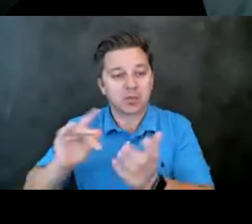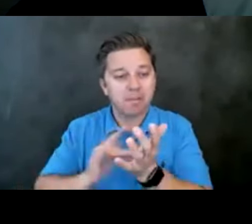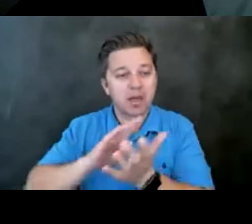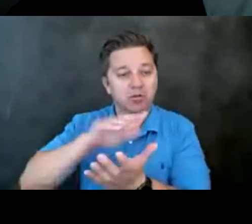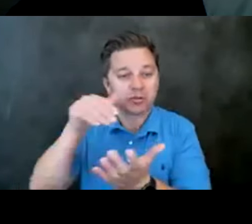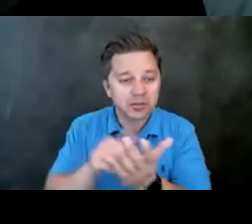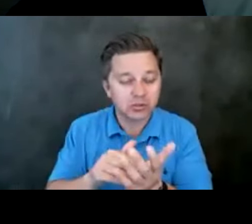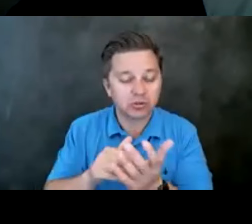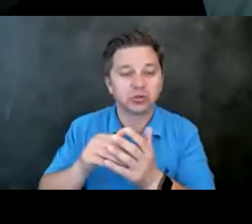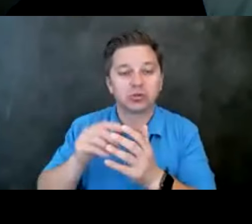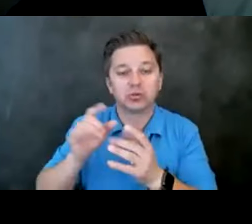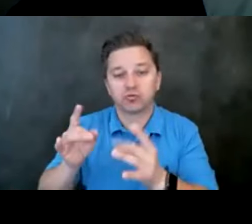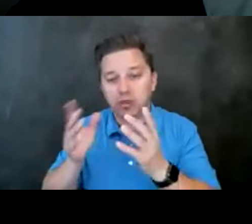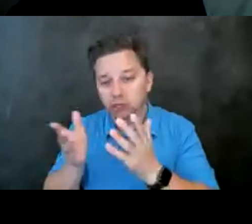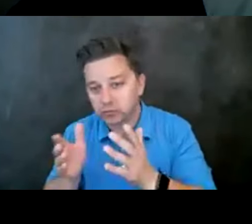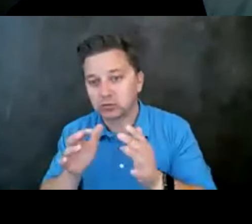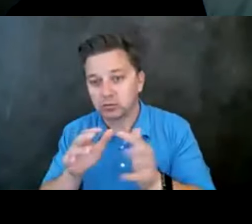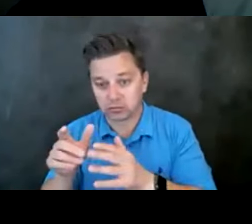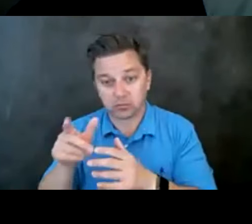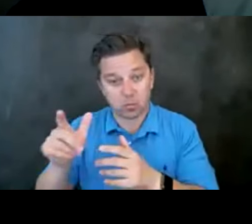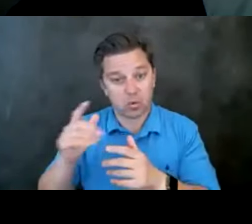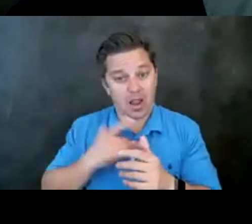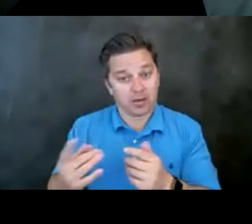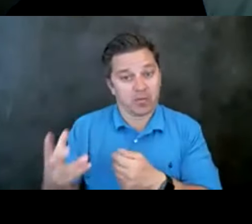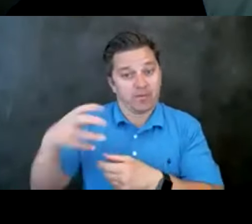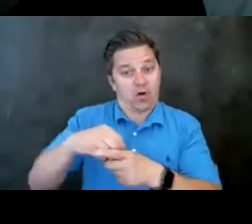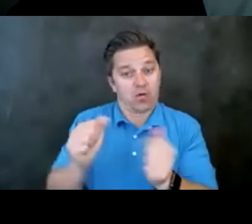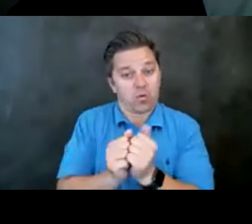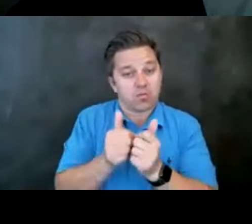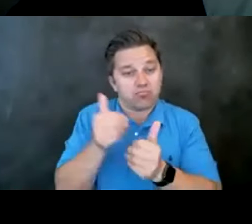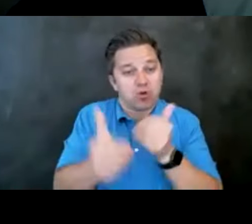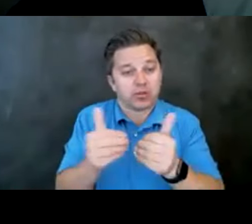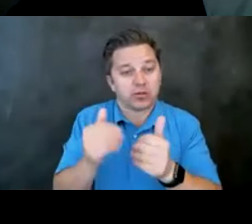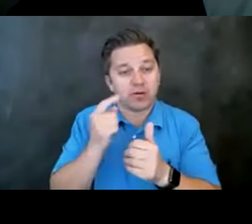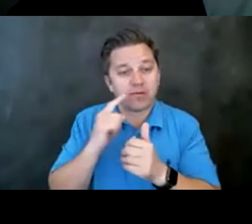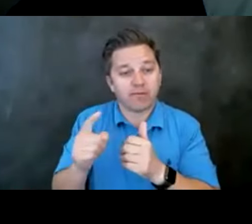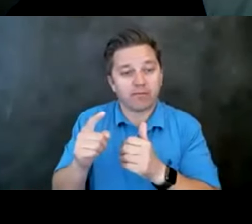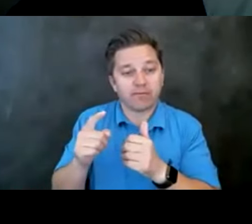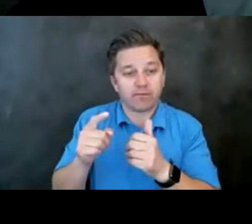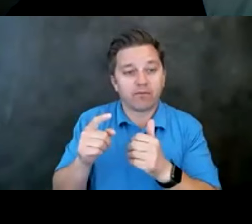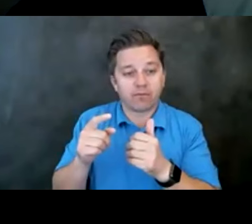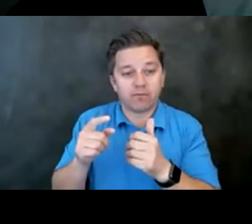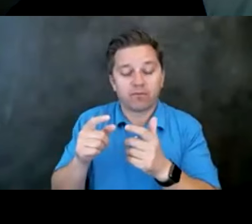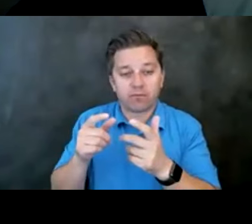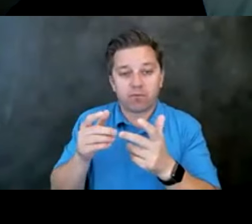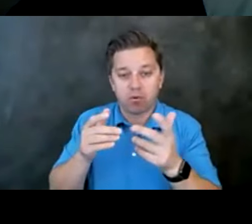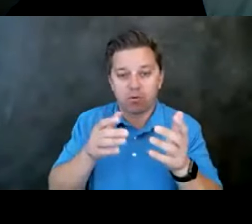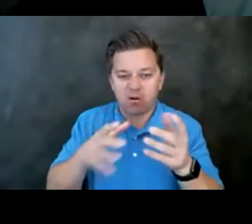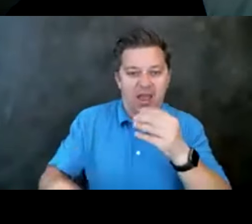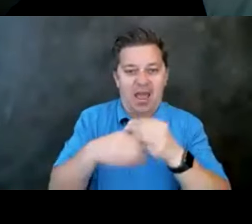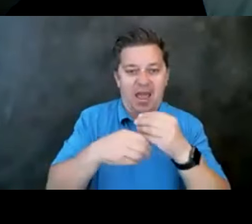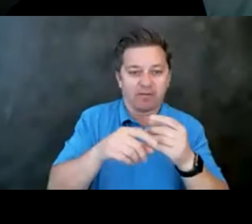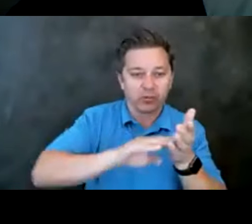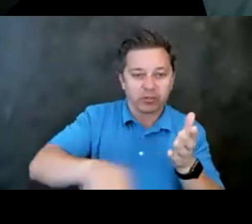ED or crisis services like to be involved in the process of building upon discharge procedures for an individual with